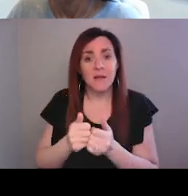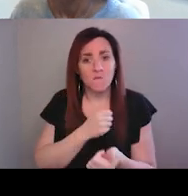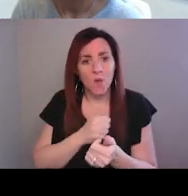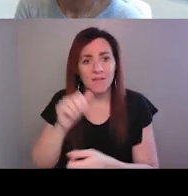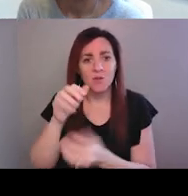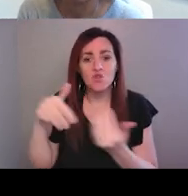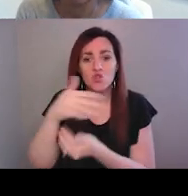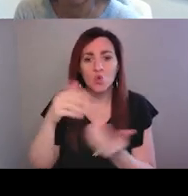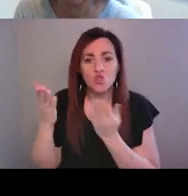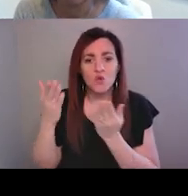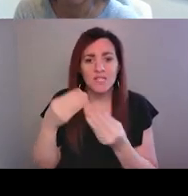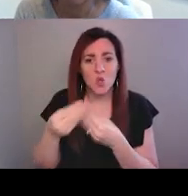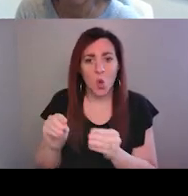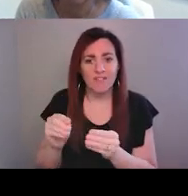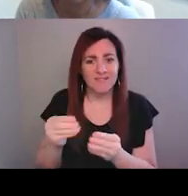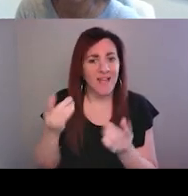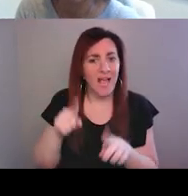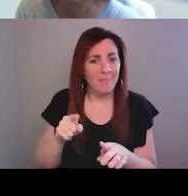which is happening way more than we want.